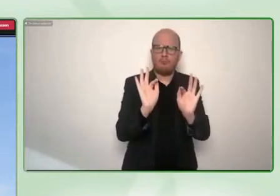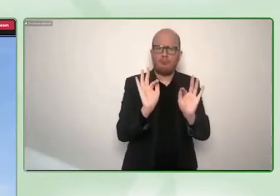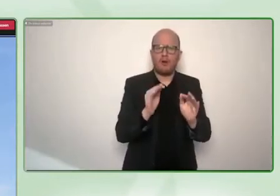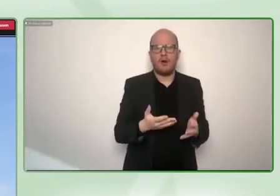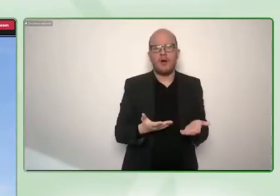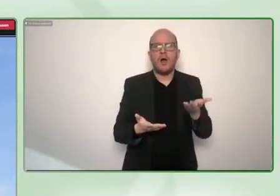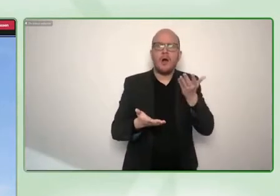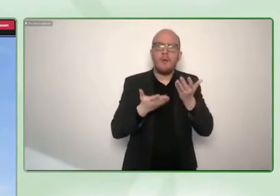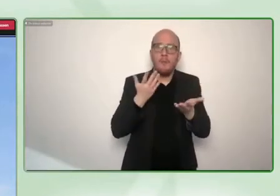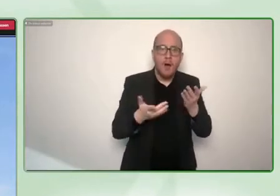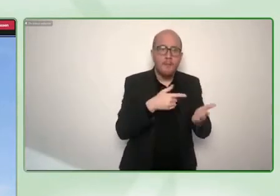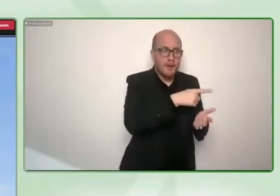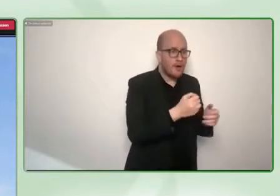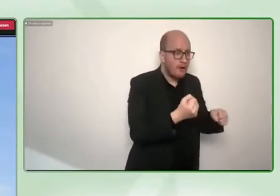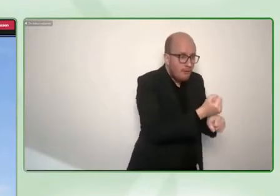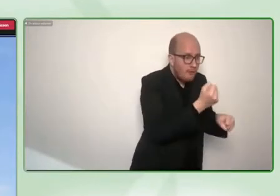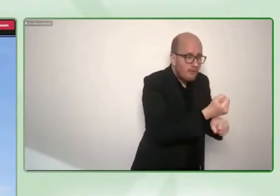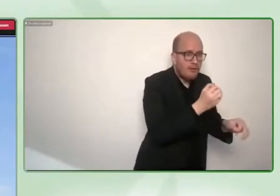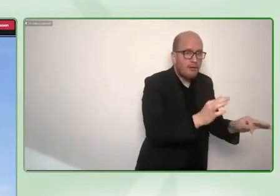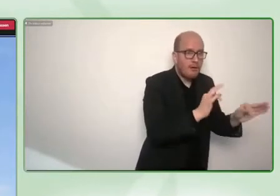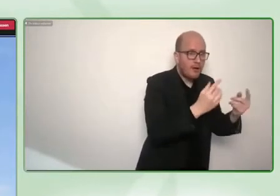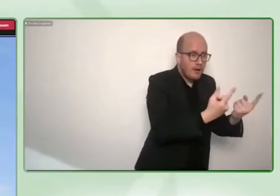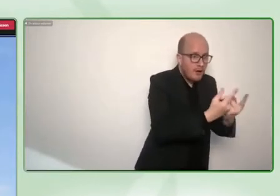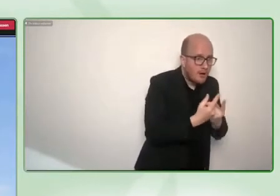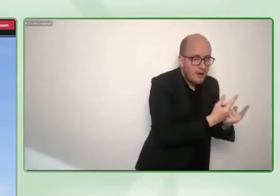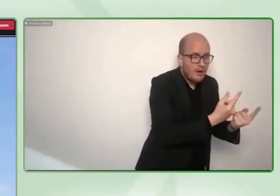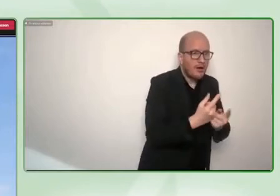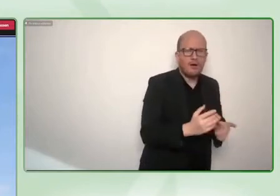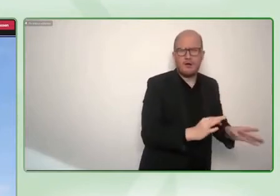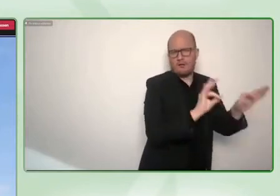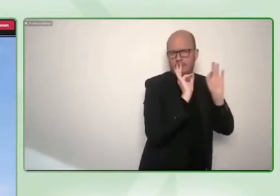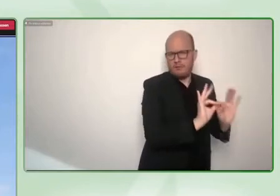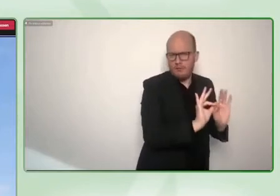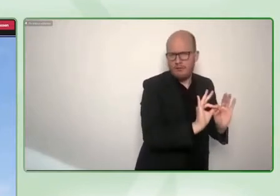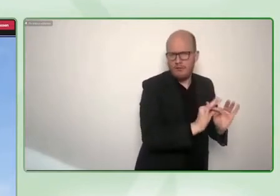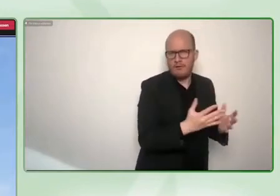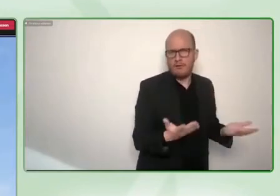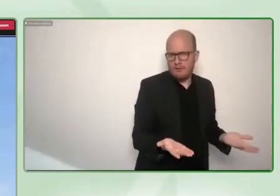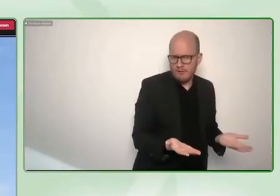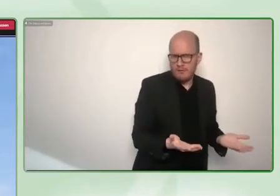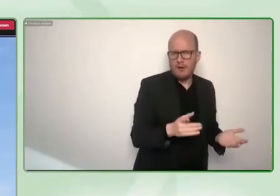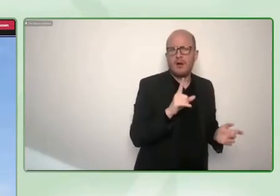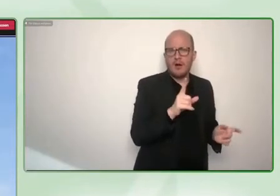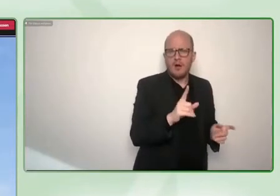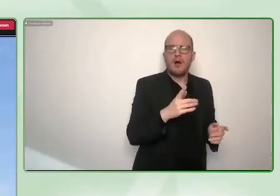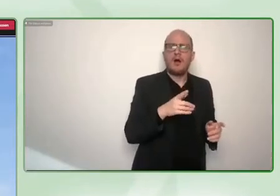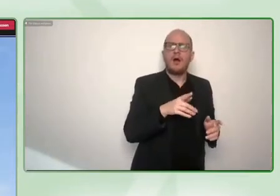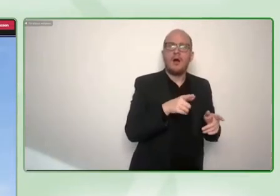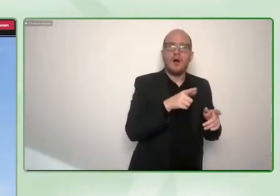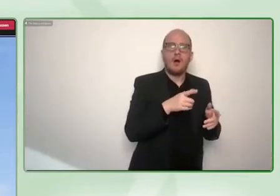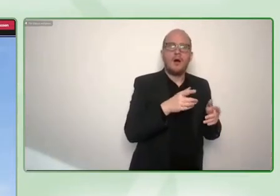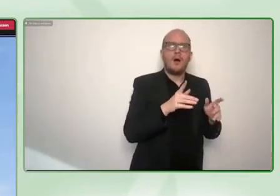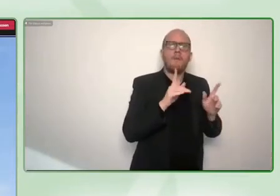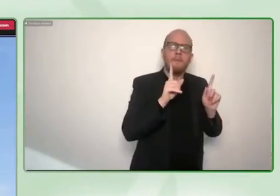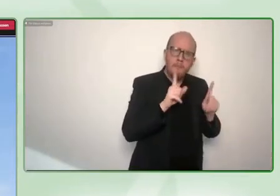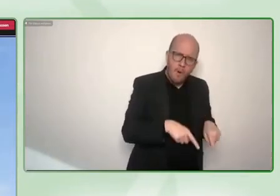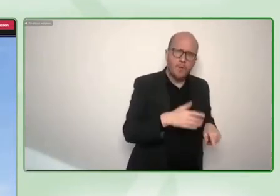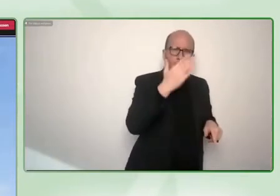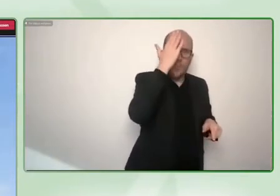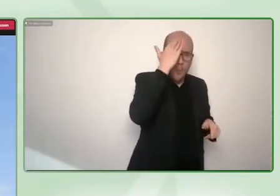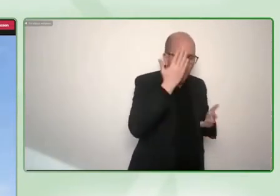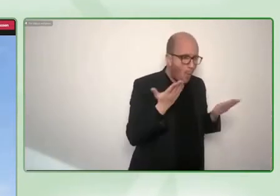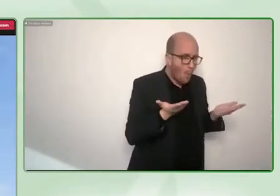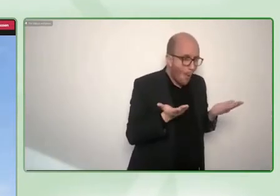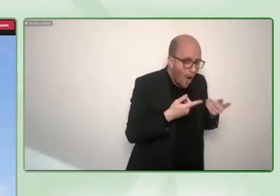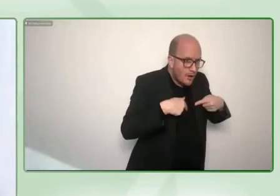actually scale and you have similar types of challenges across the whole process of scaling from one place to another and then to another.